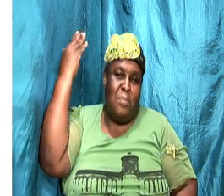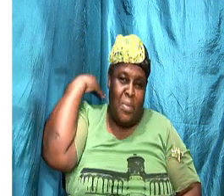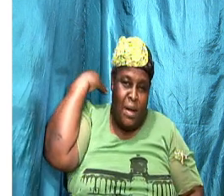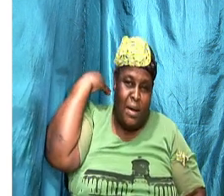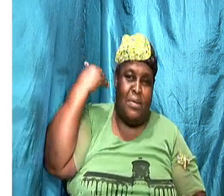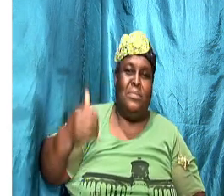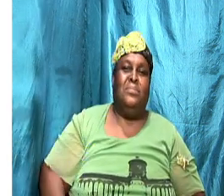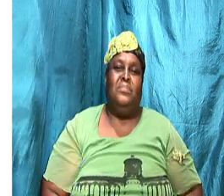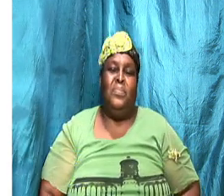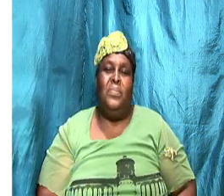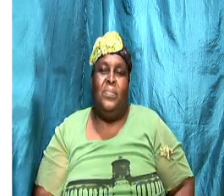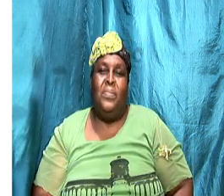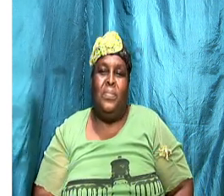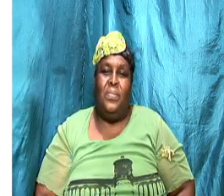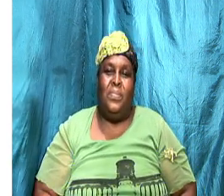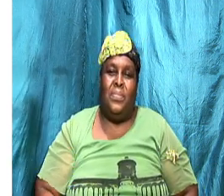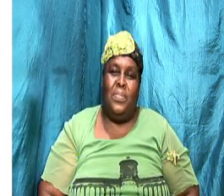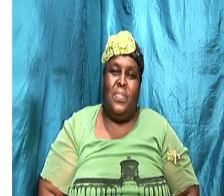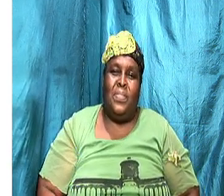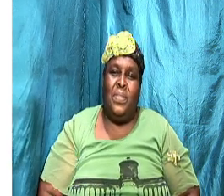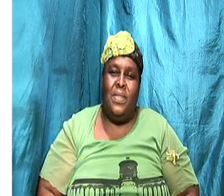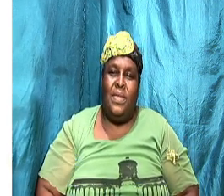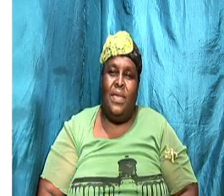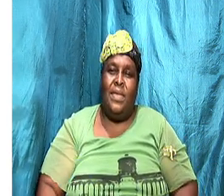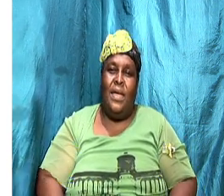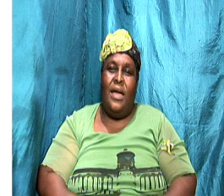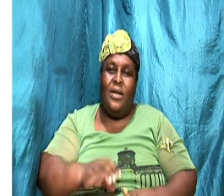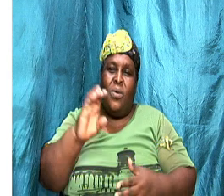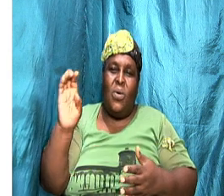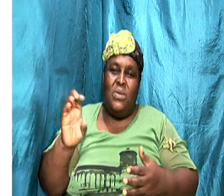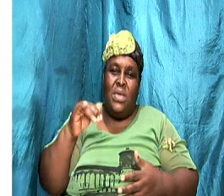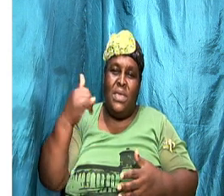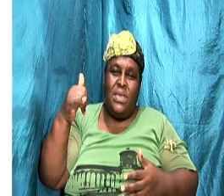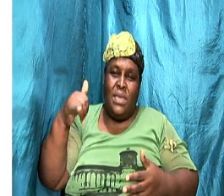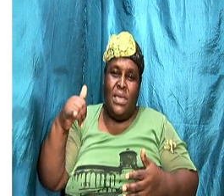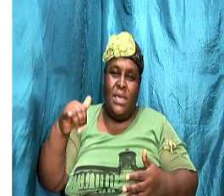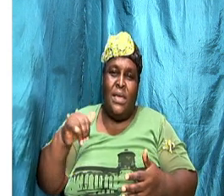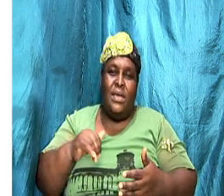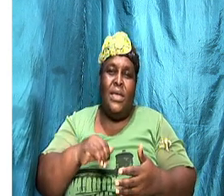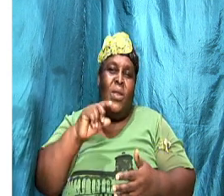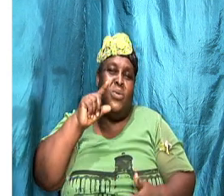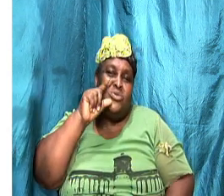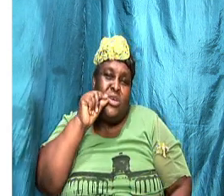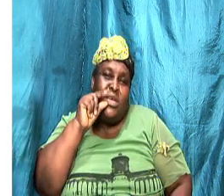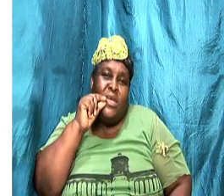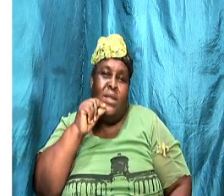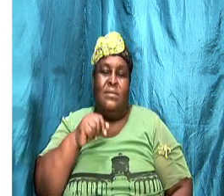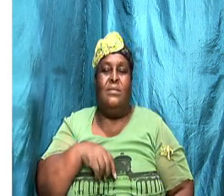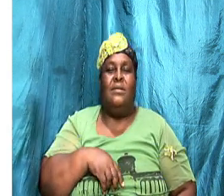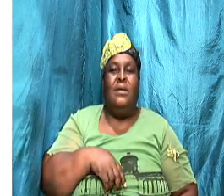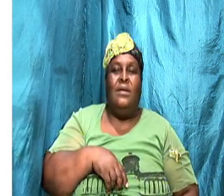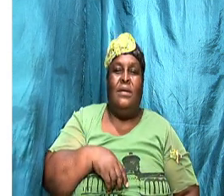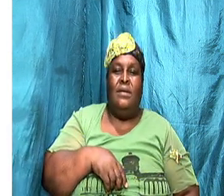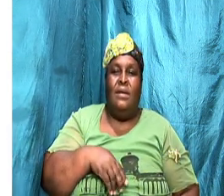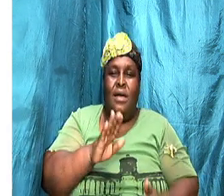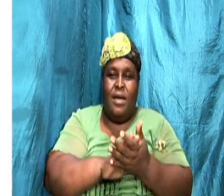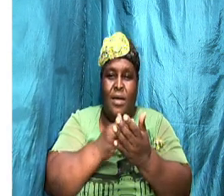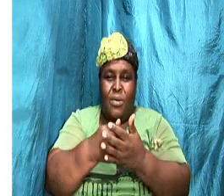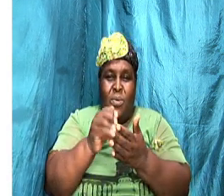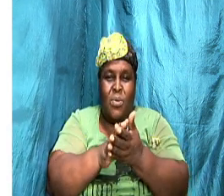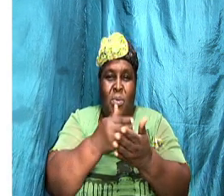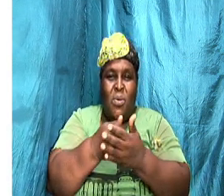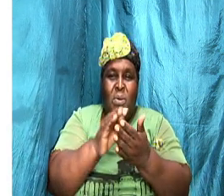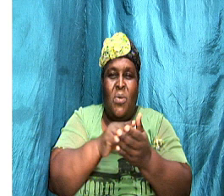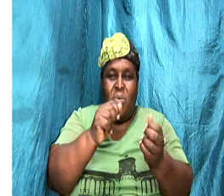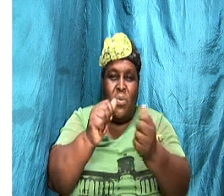right and we buy it and we cut it down and we go buy the yam and the thing and we run boat together and we know so when we